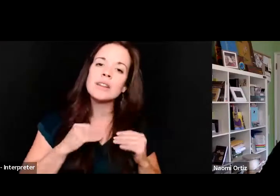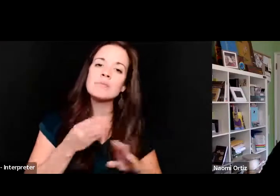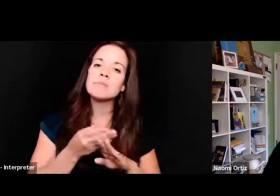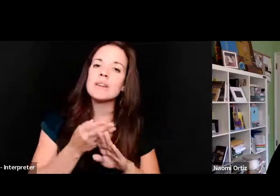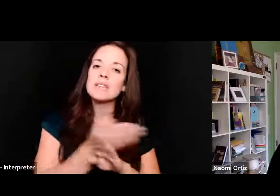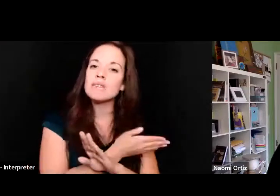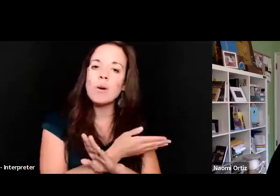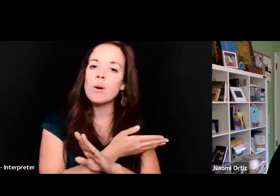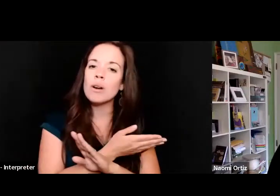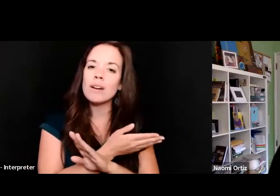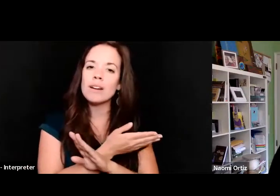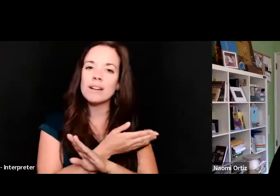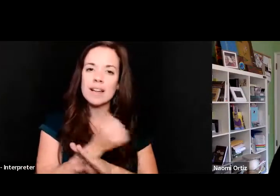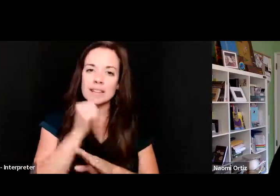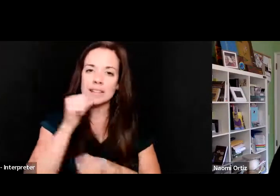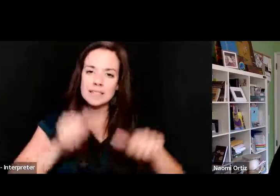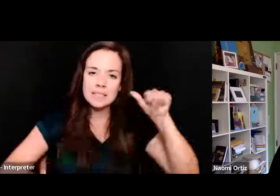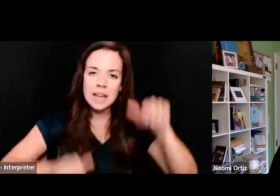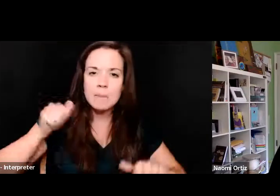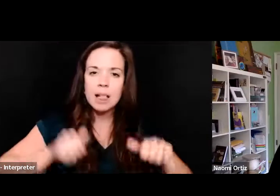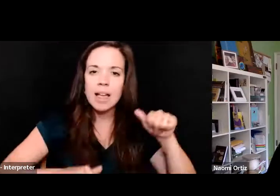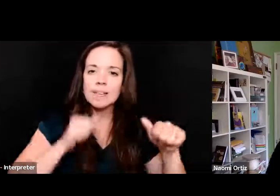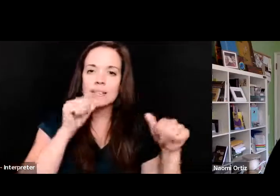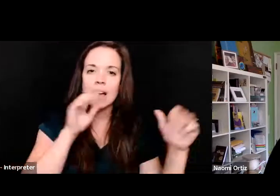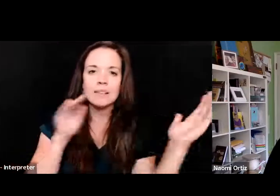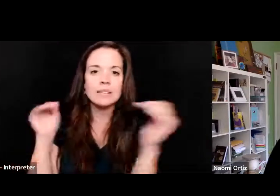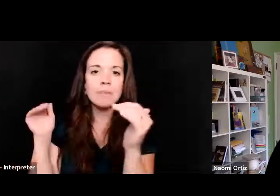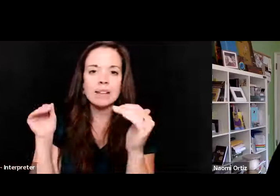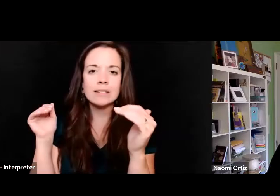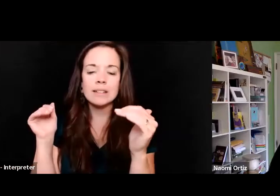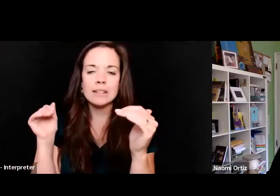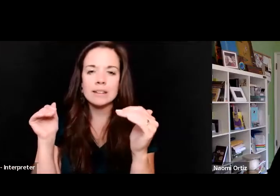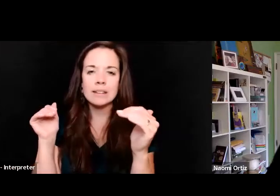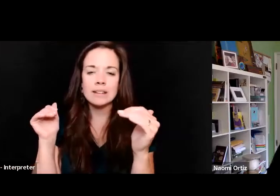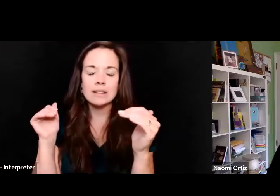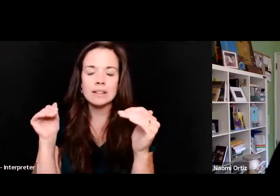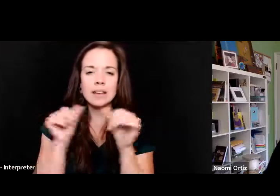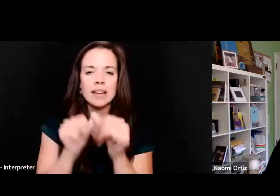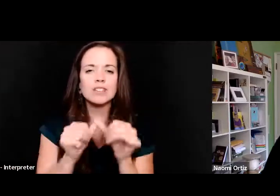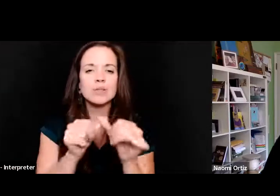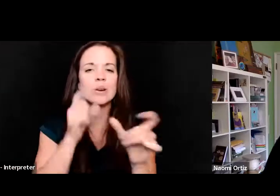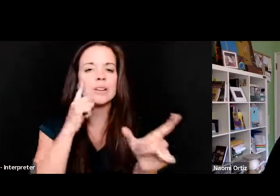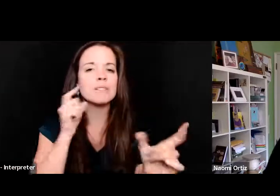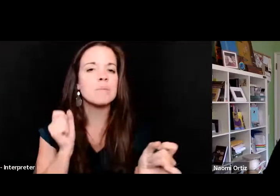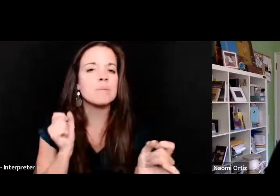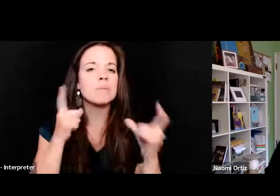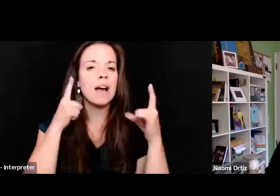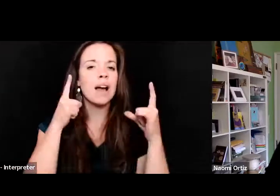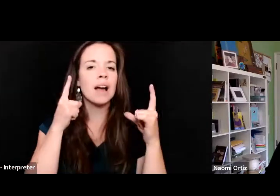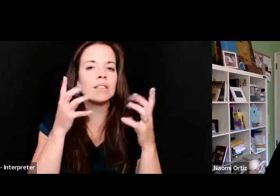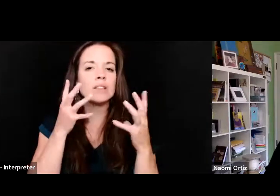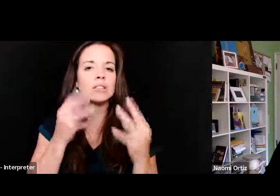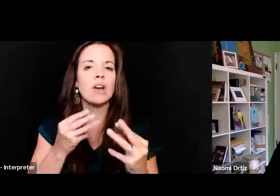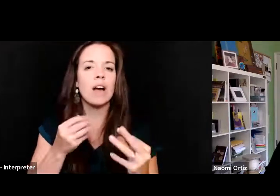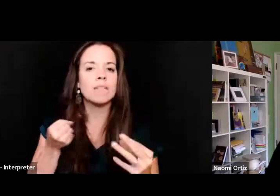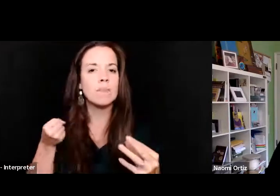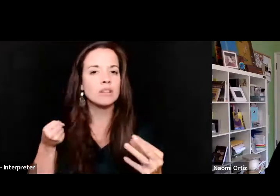Destabilize the unexpected. Endure surprise. soft punch to the gut.